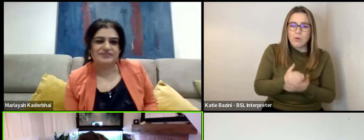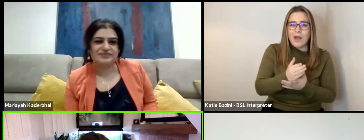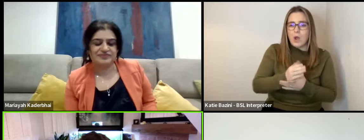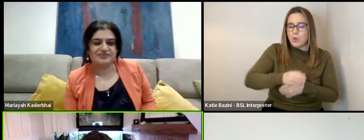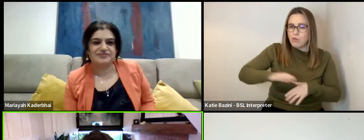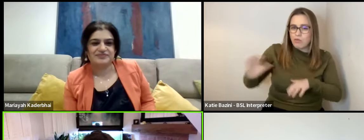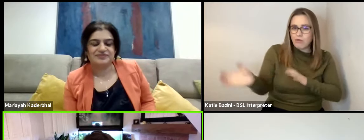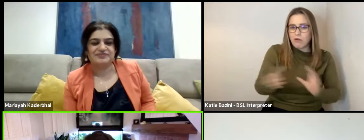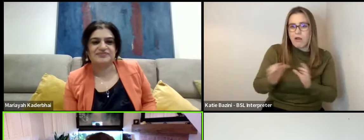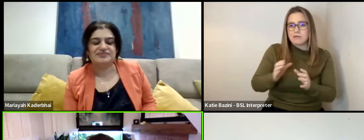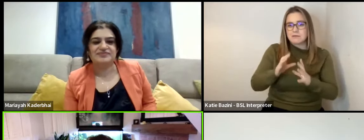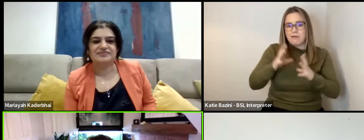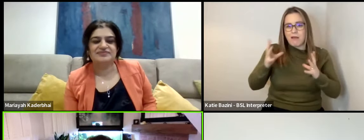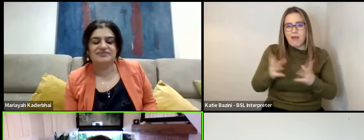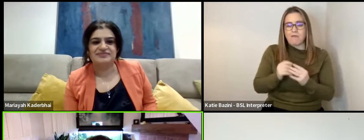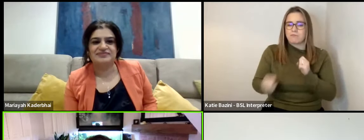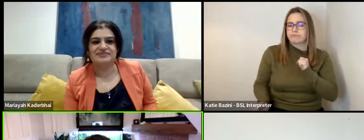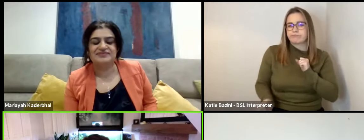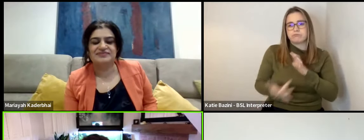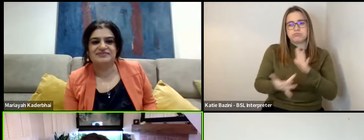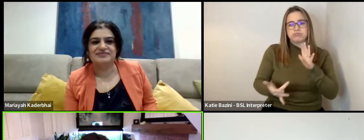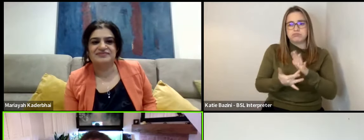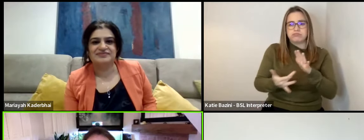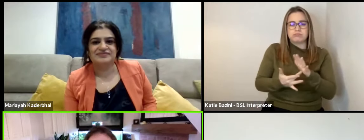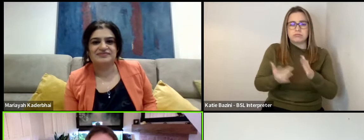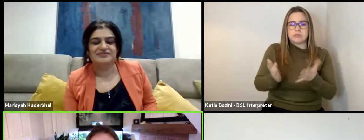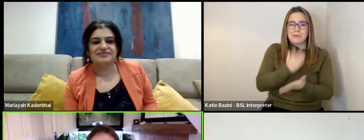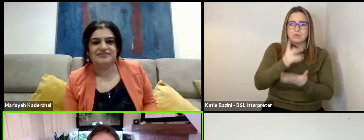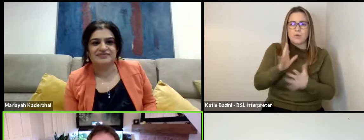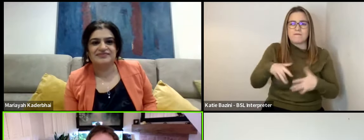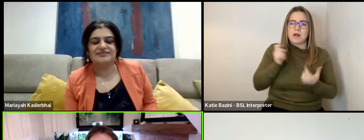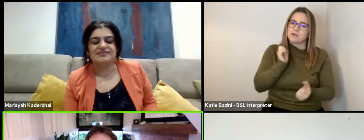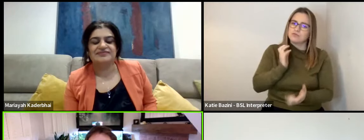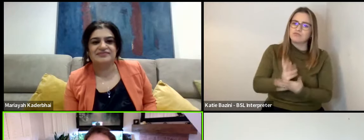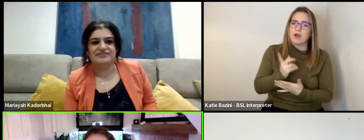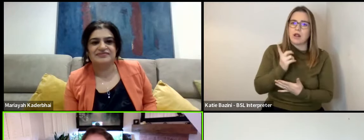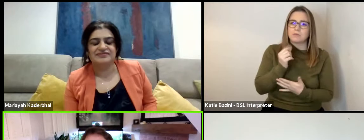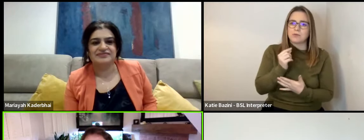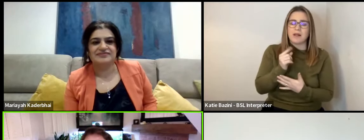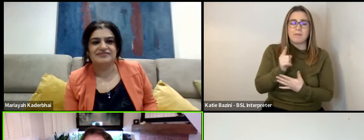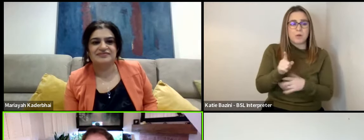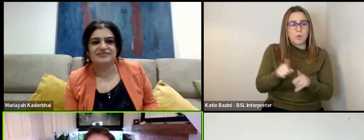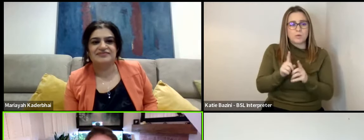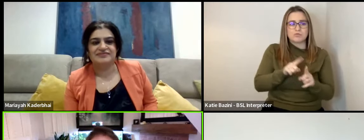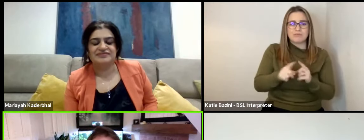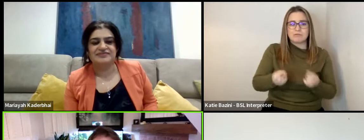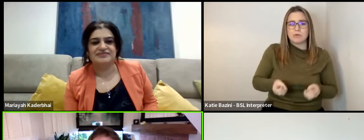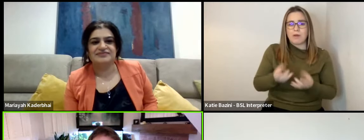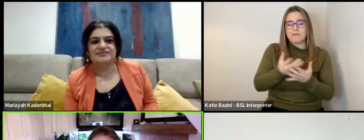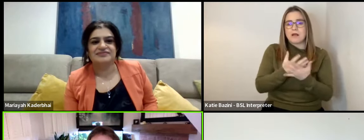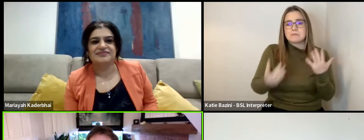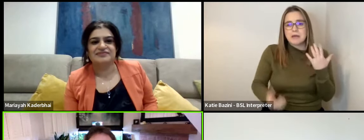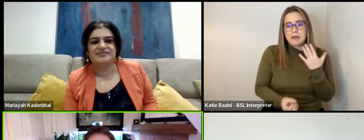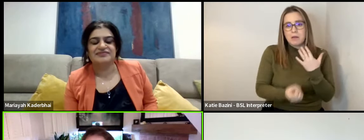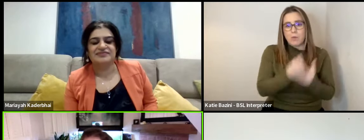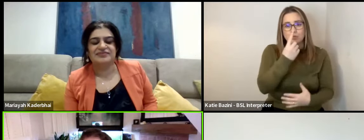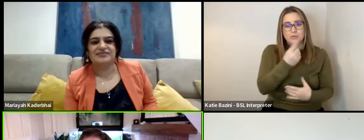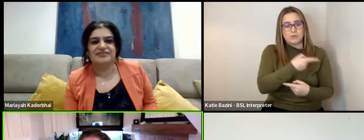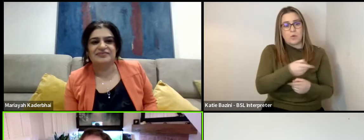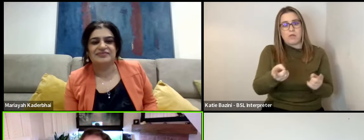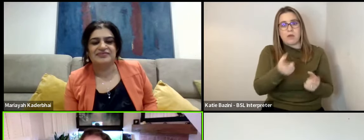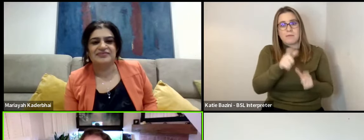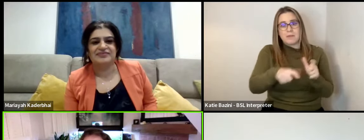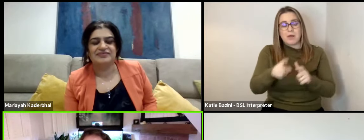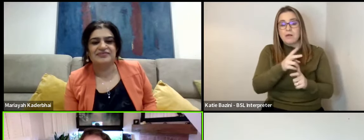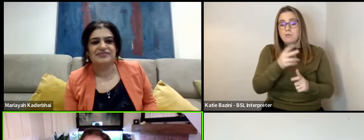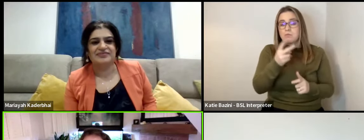was integral to us making this as real as possible and also trying to give as many opportunities to people as we could. There's one or